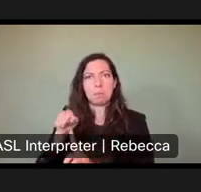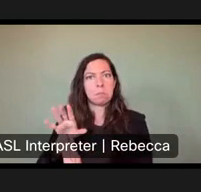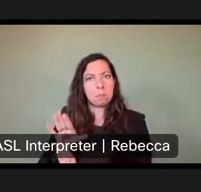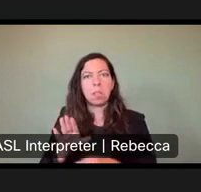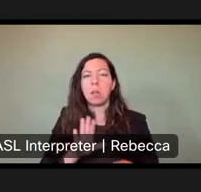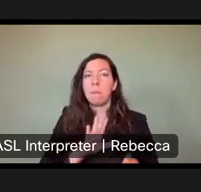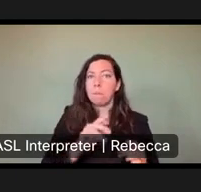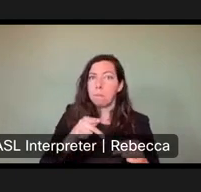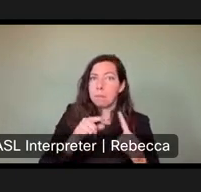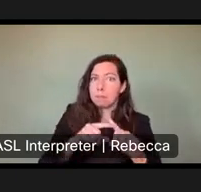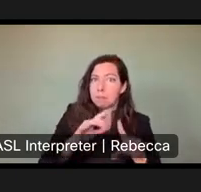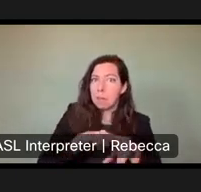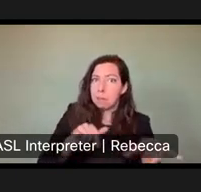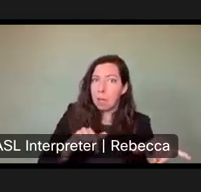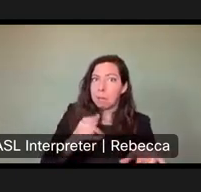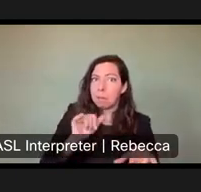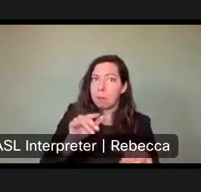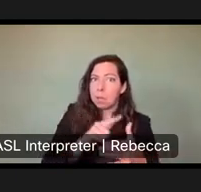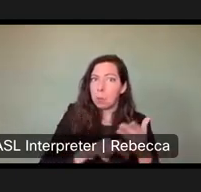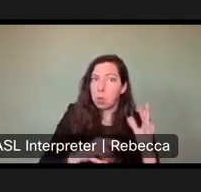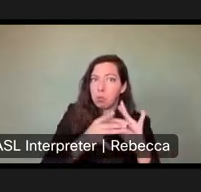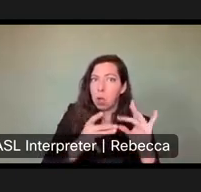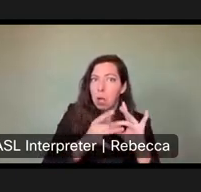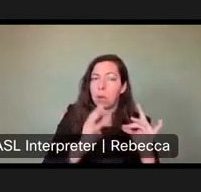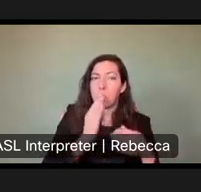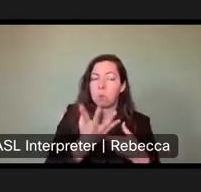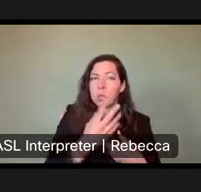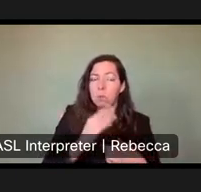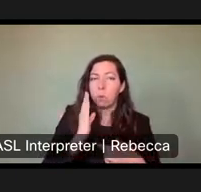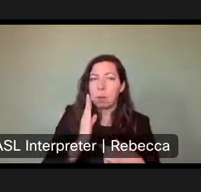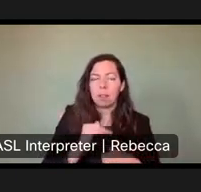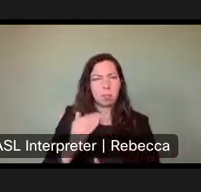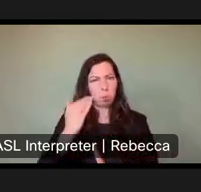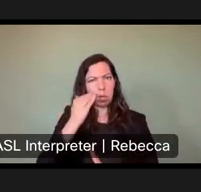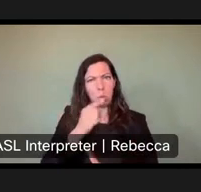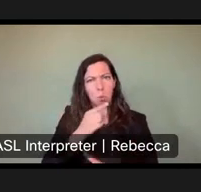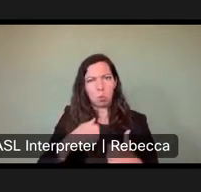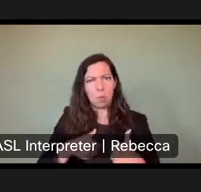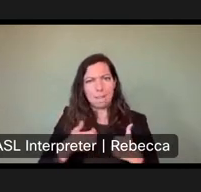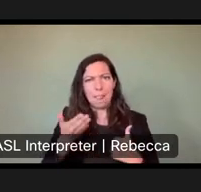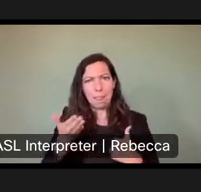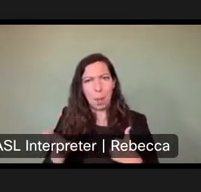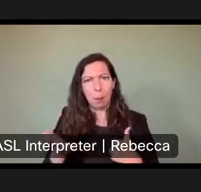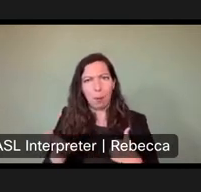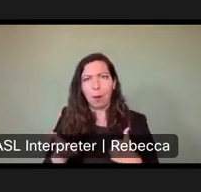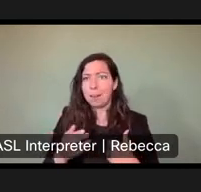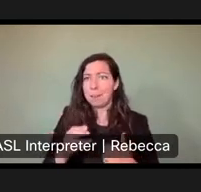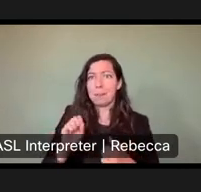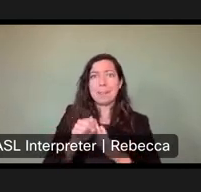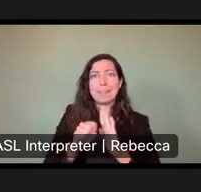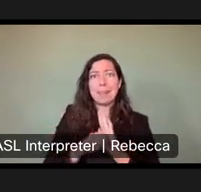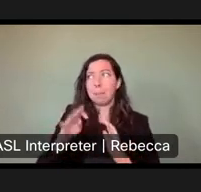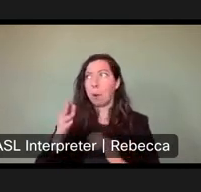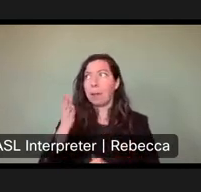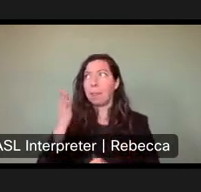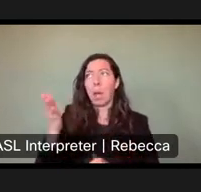the public has for us. And those of you who use it day in and day out, those of you who live in those communities, because the state park exists there. Um, this is